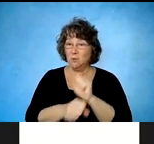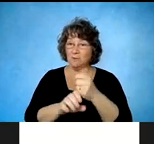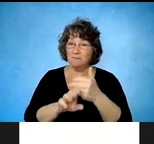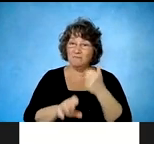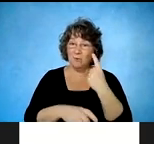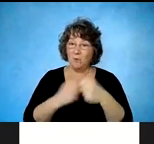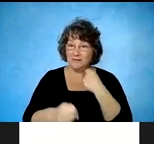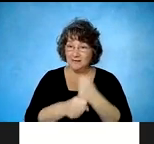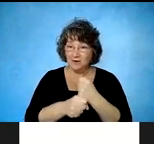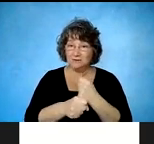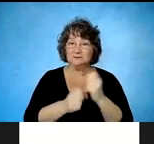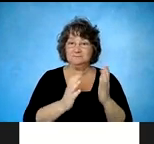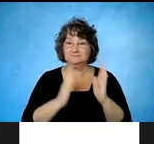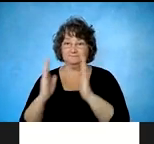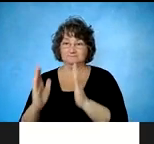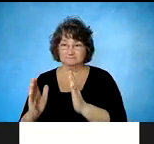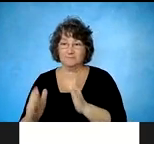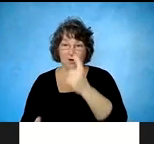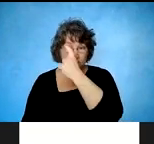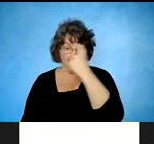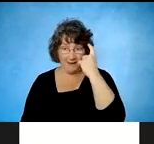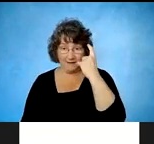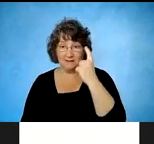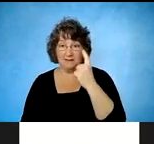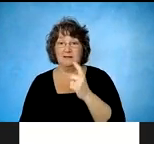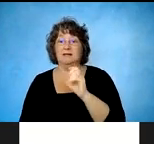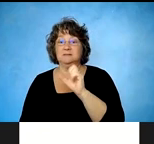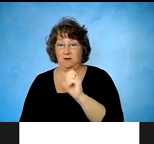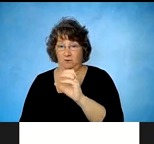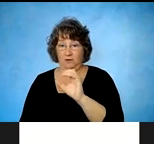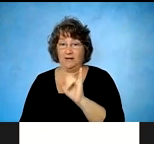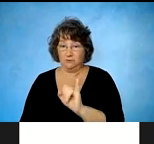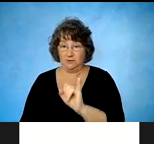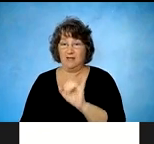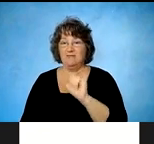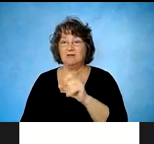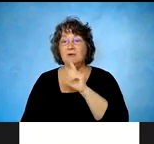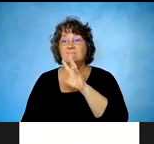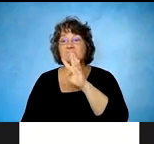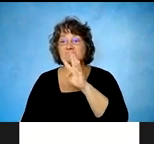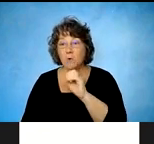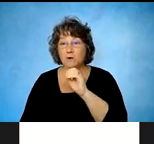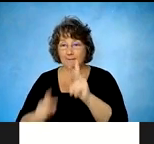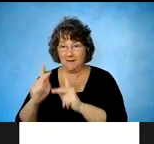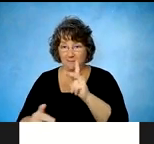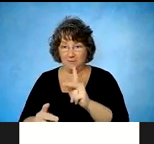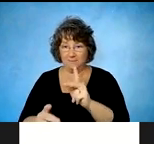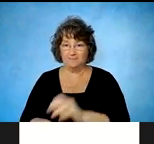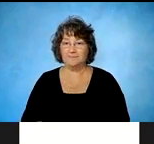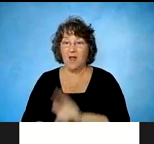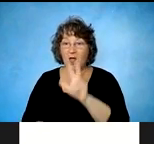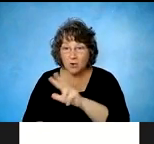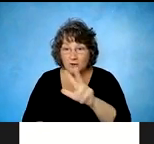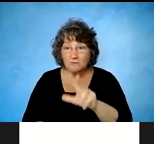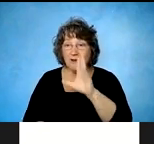of the 40 returned to work within one year, which is just about 85%. Um, for traumatic spinal